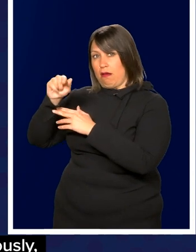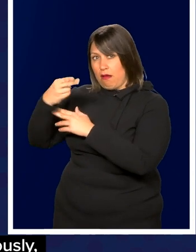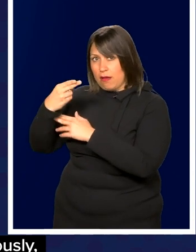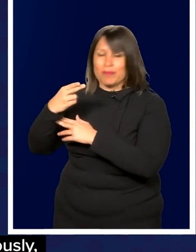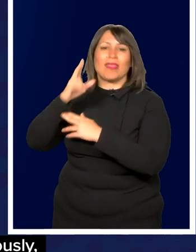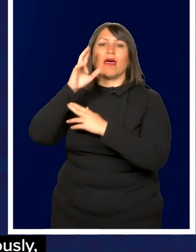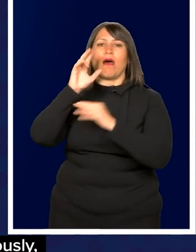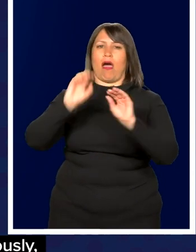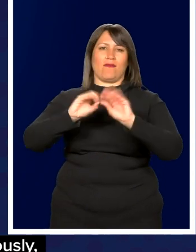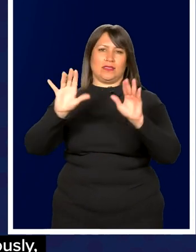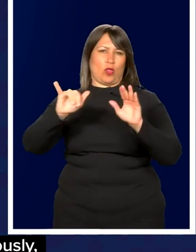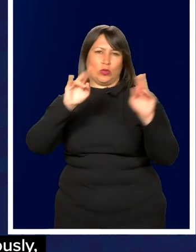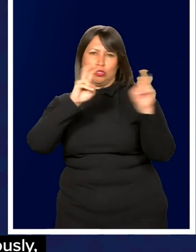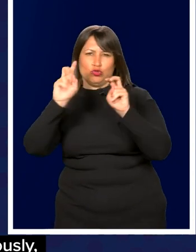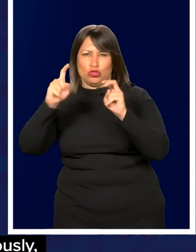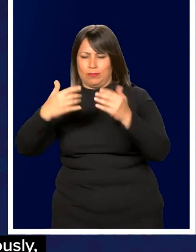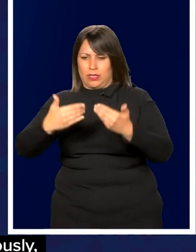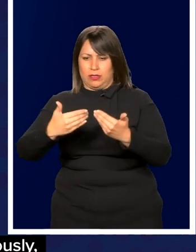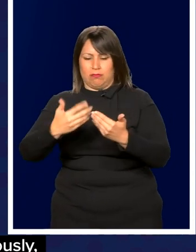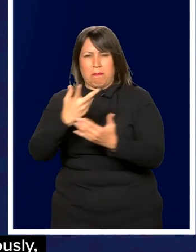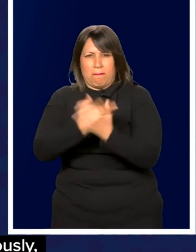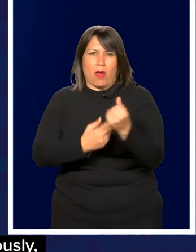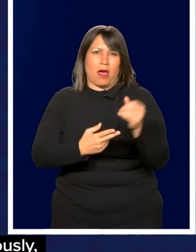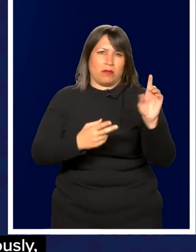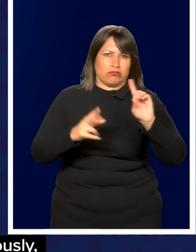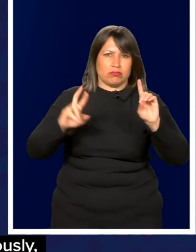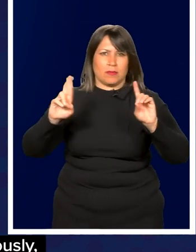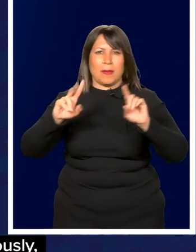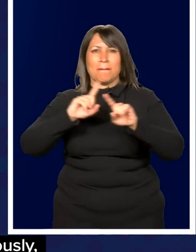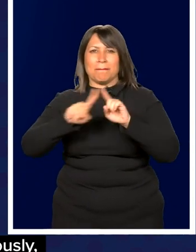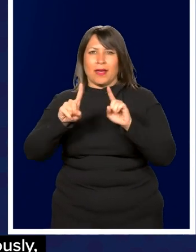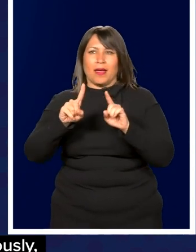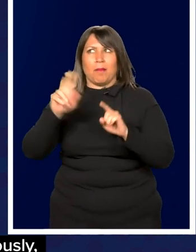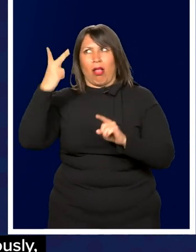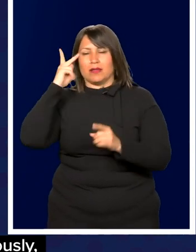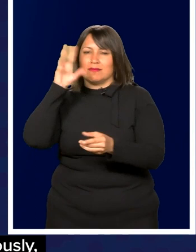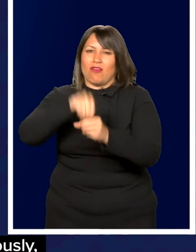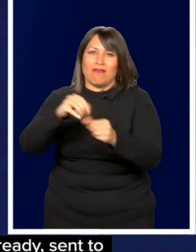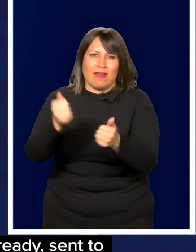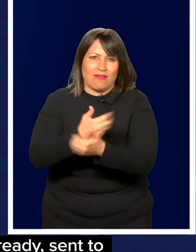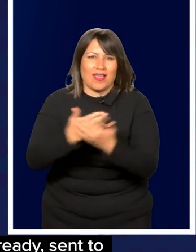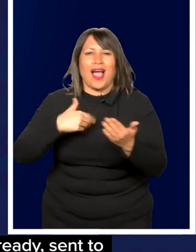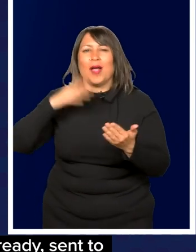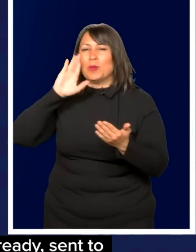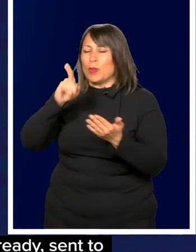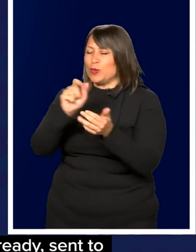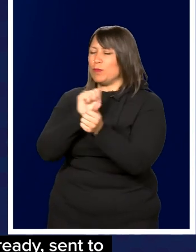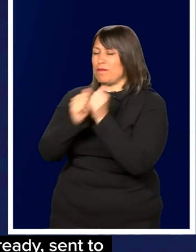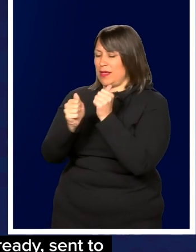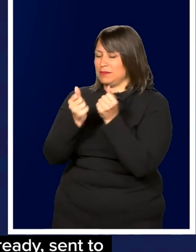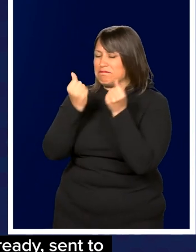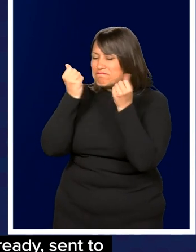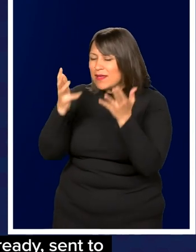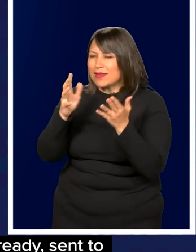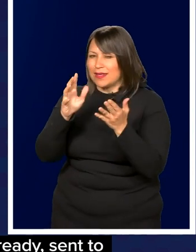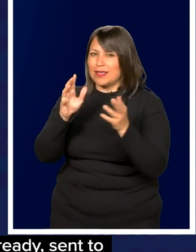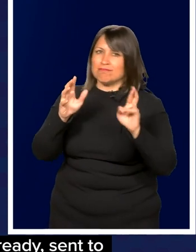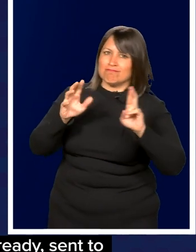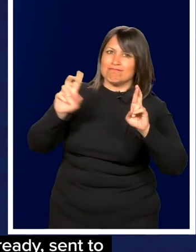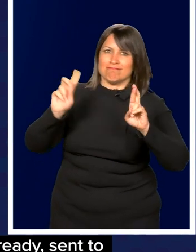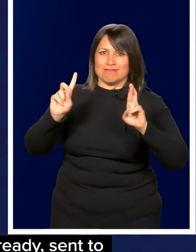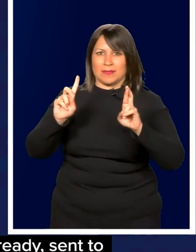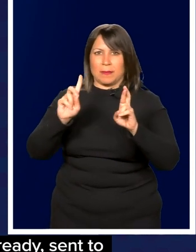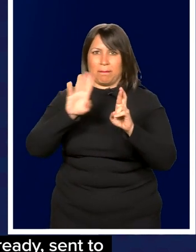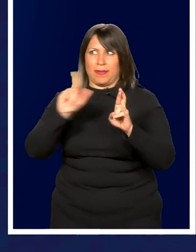should be bipartisan, but obviously politics creeps into almost everything. I know you've passed a handful of bipartisan bills